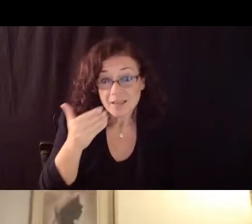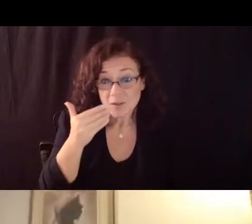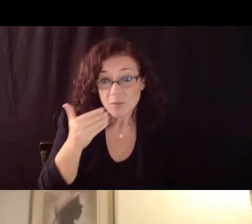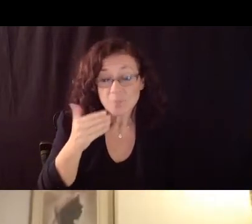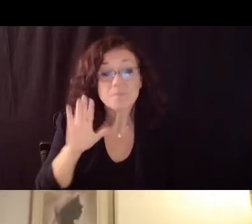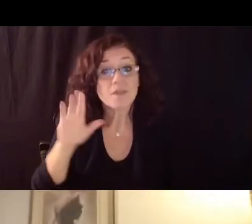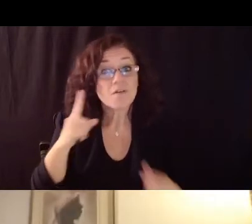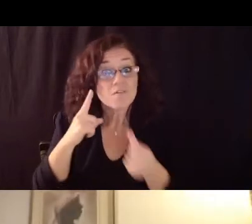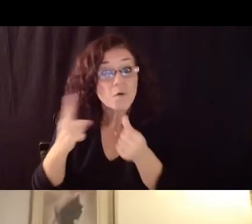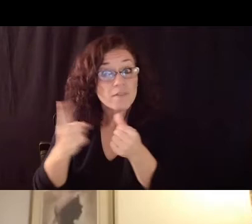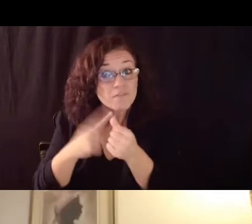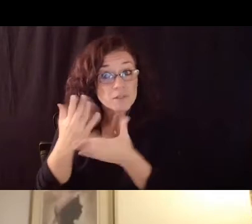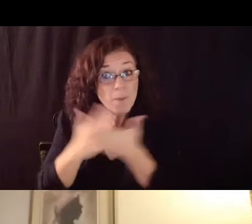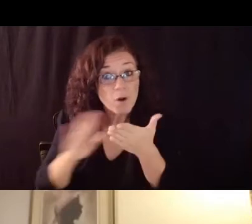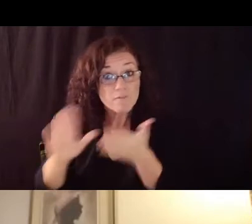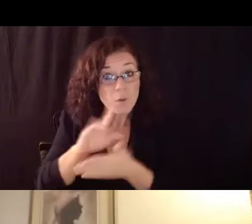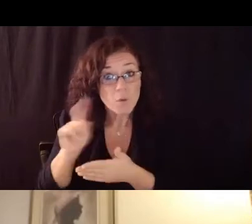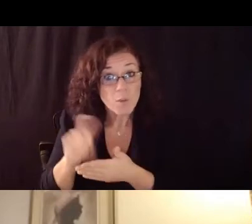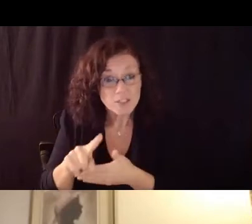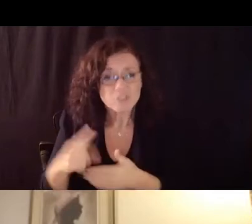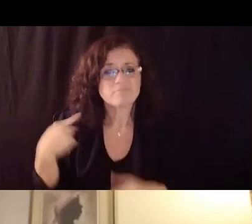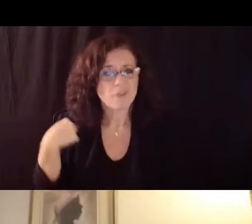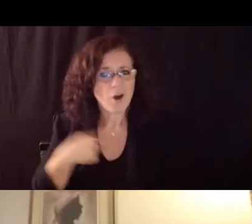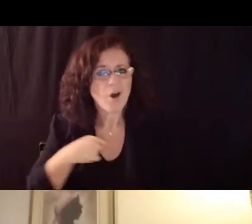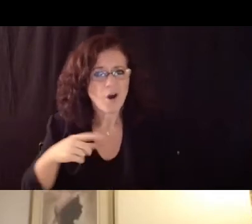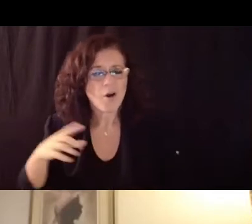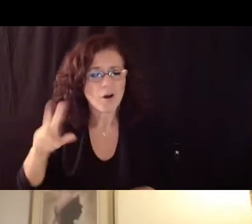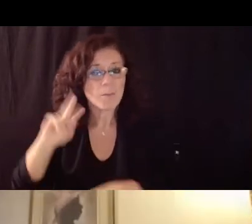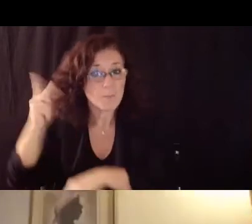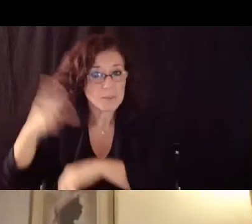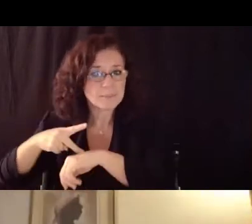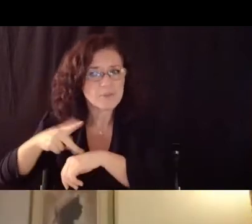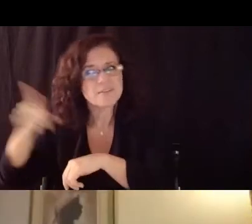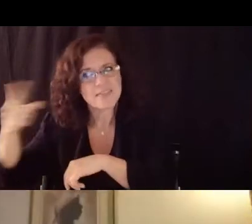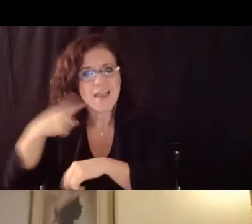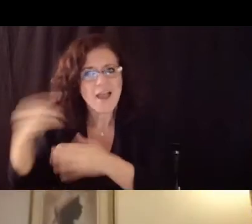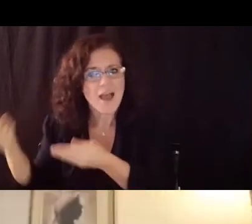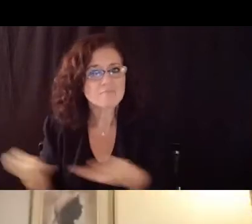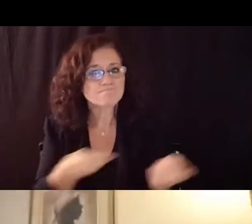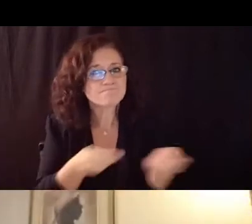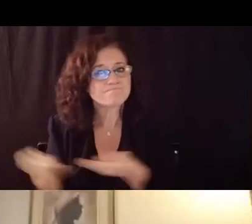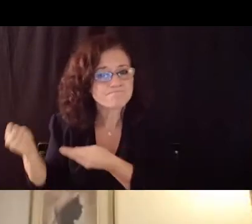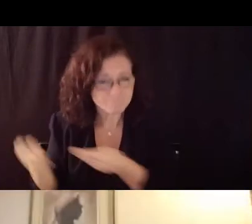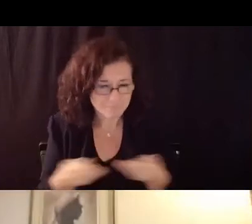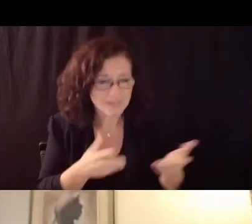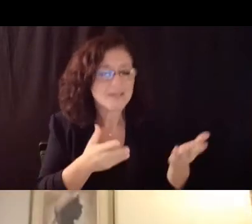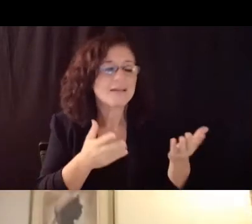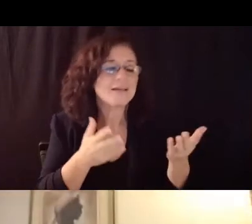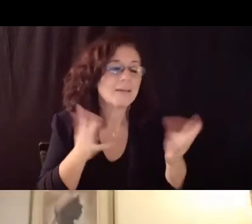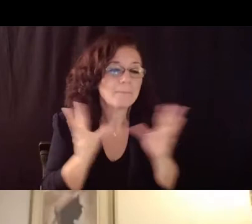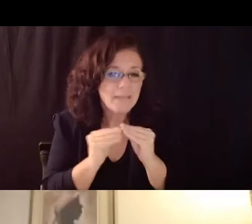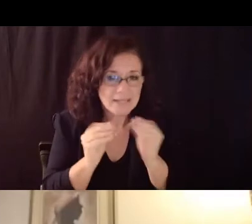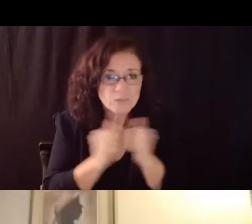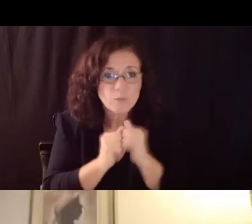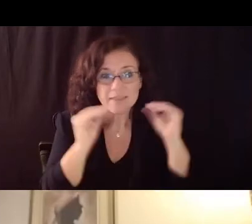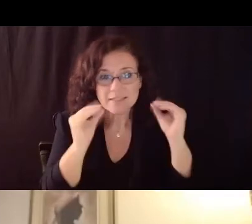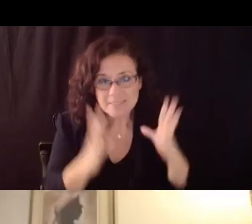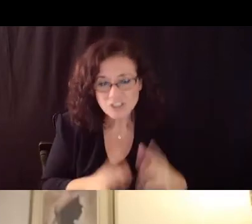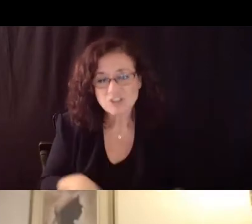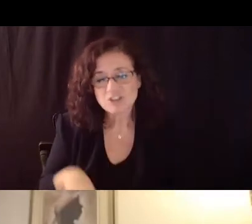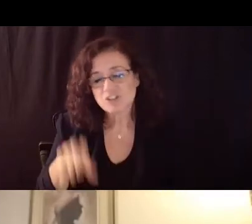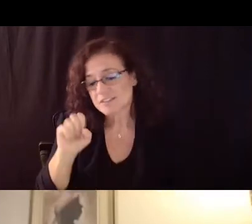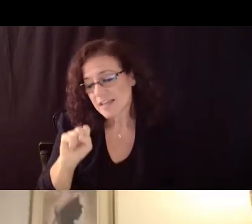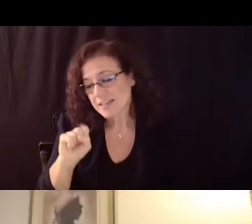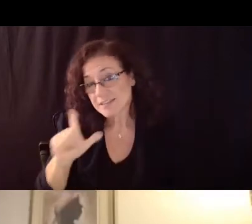your question you know our our principals do have meetings with teachers slt meetings plcs and such where we